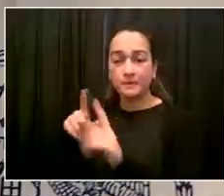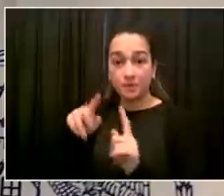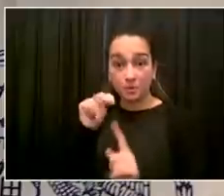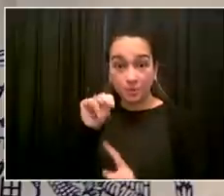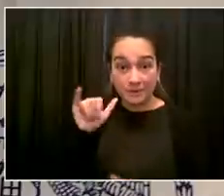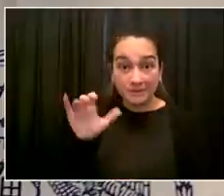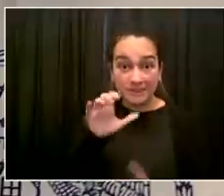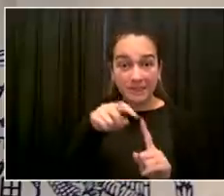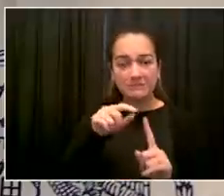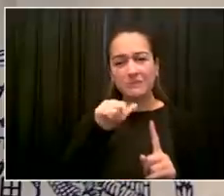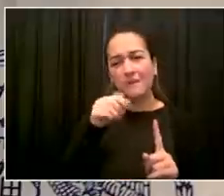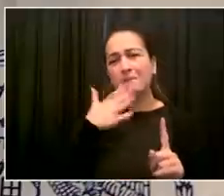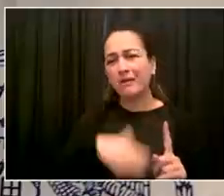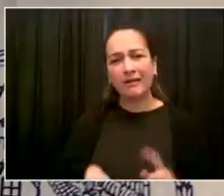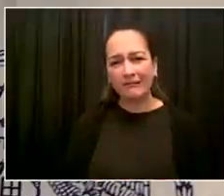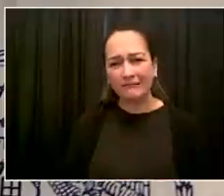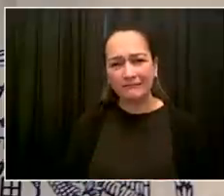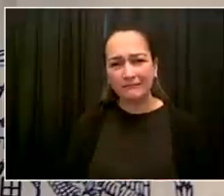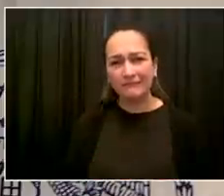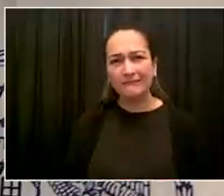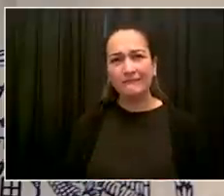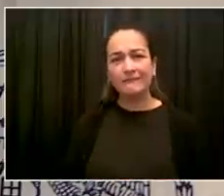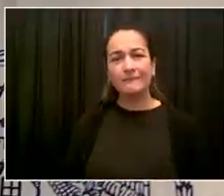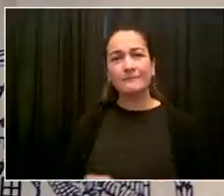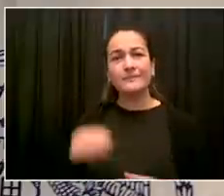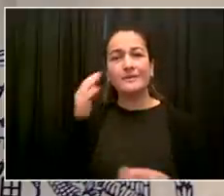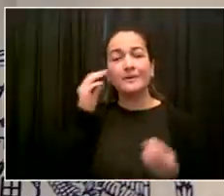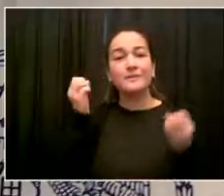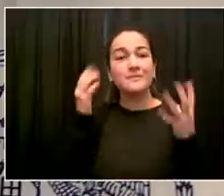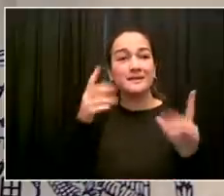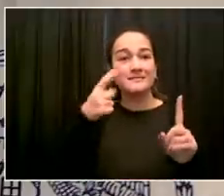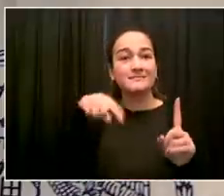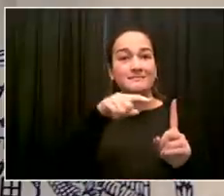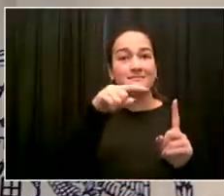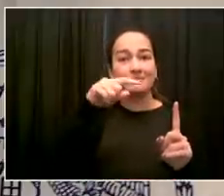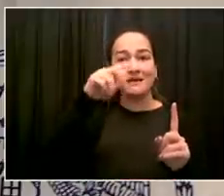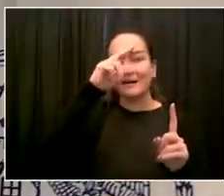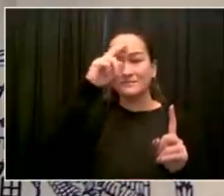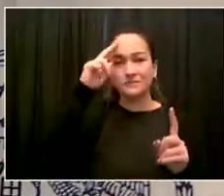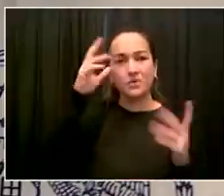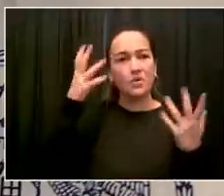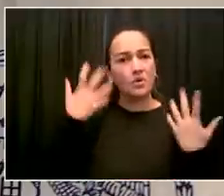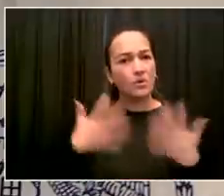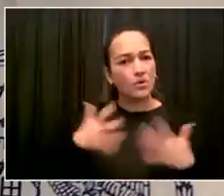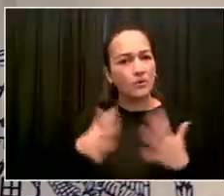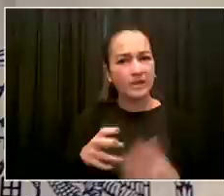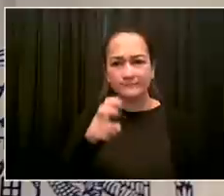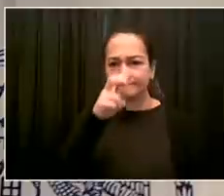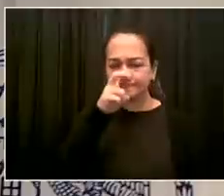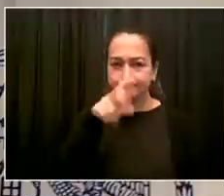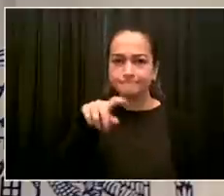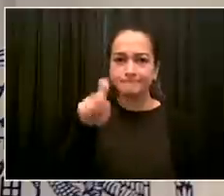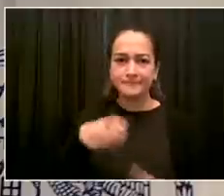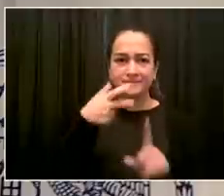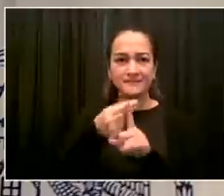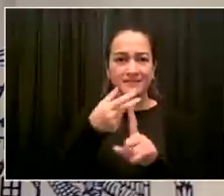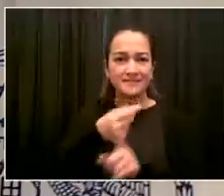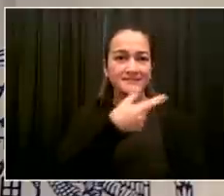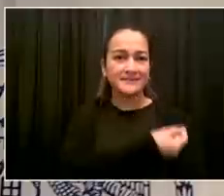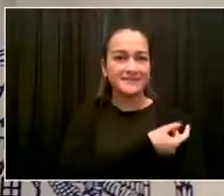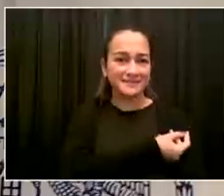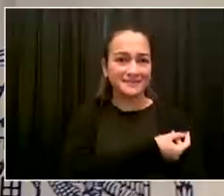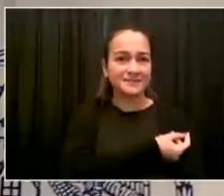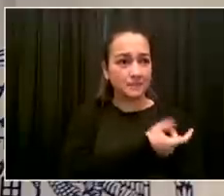hospitals that got out first with vaccine mandates have had extraordinary success getting their folks vaccinated. Health and hospitals, you just heard it from